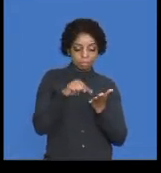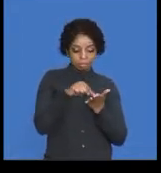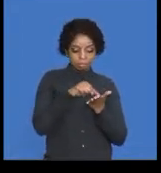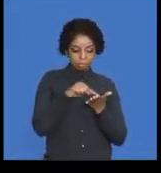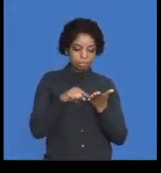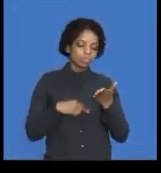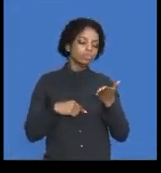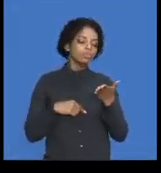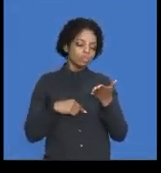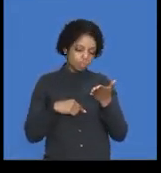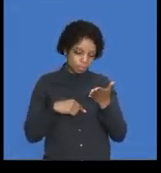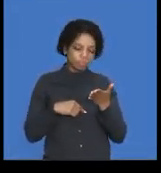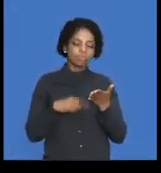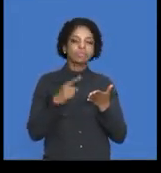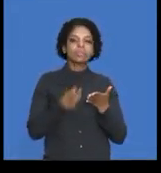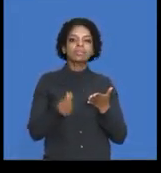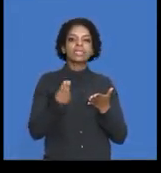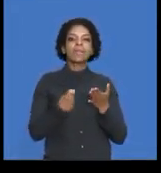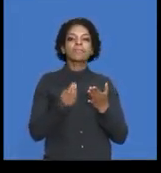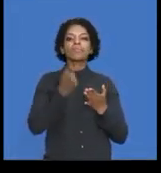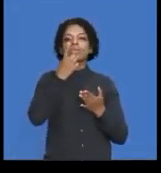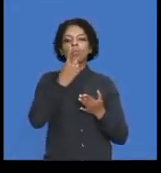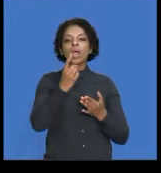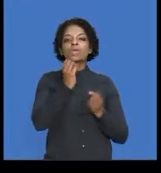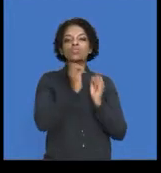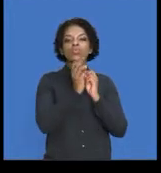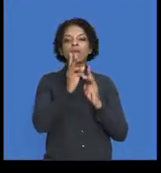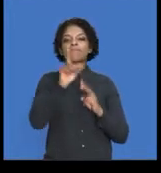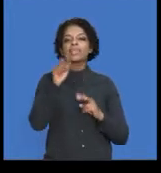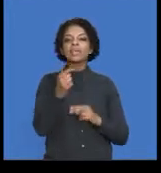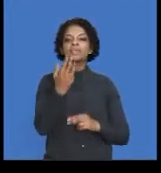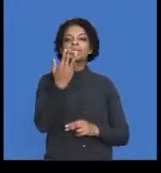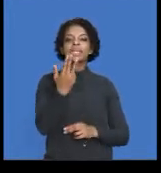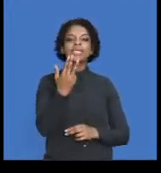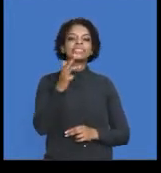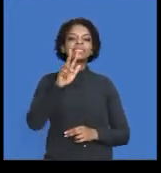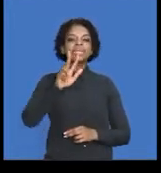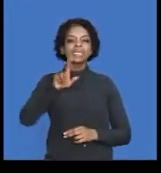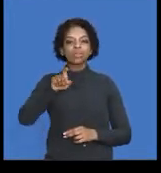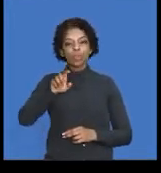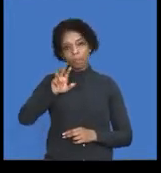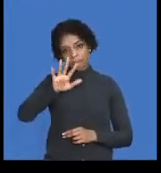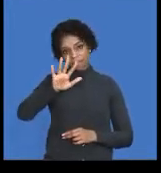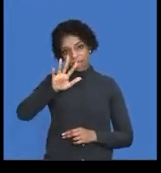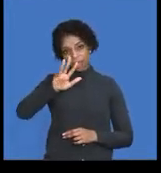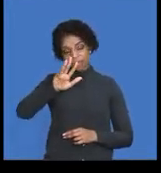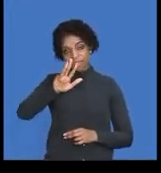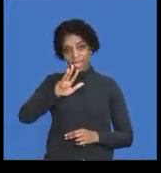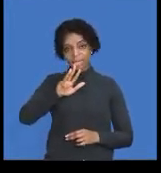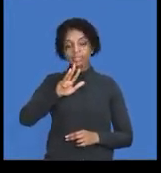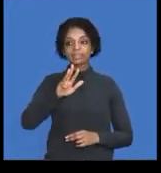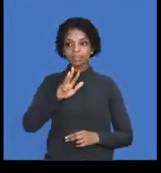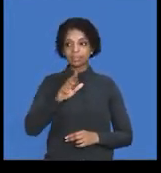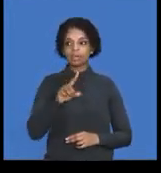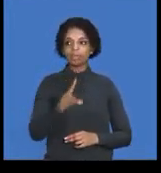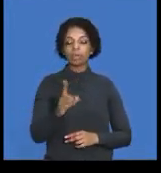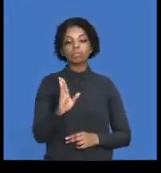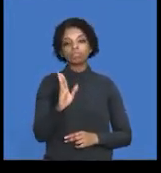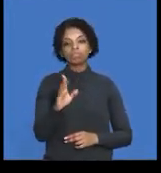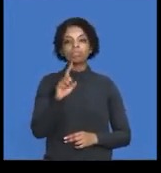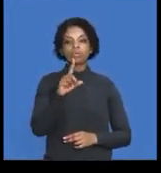you're going to get a figure of 112,098,59. If you round it off, 112